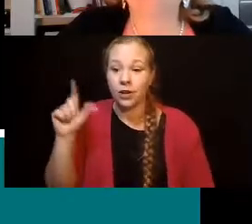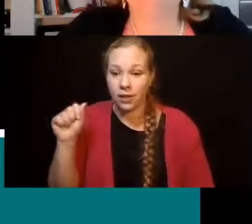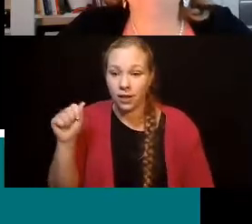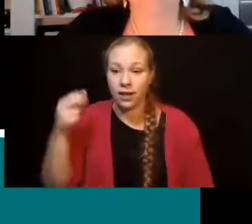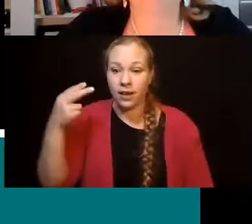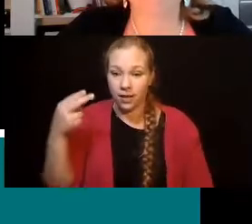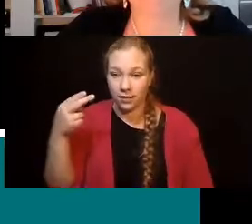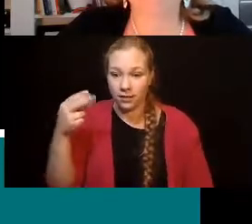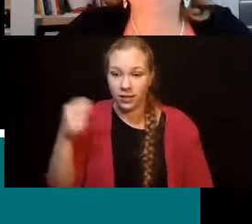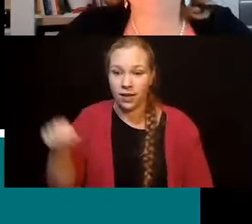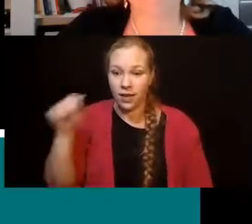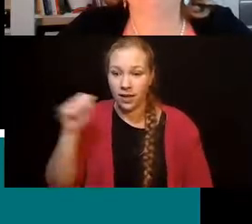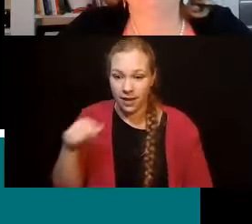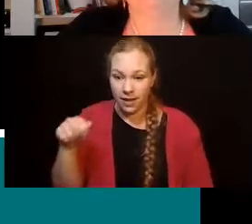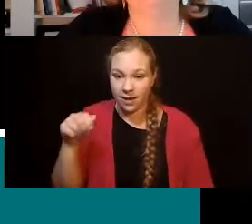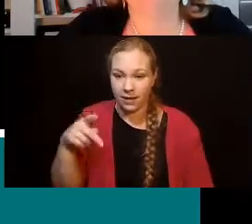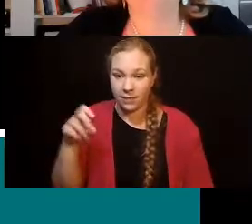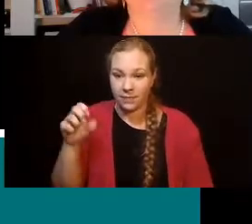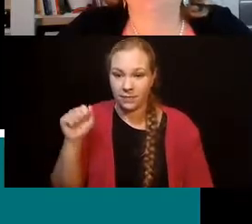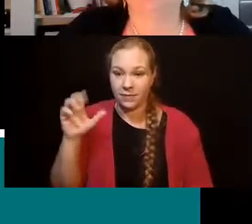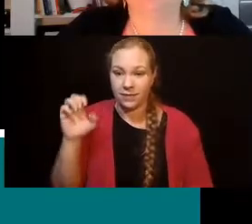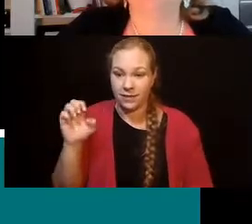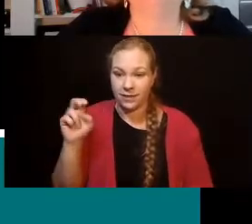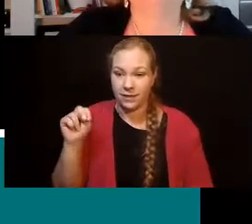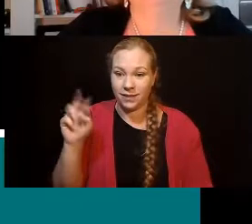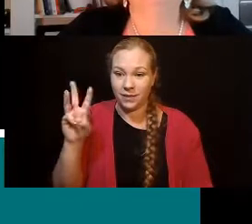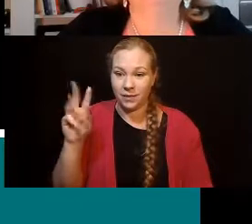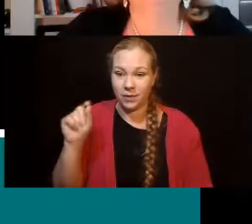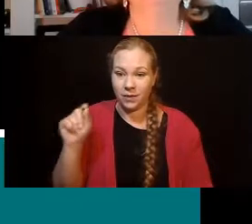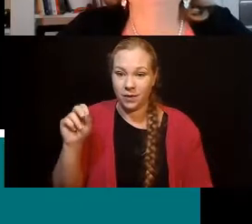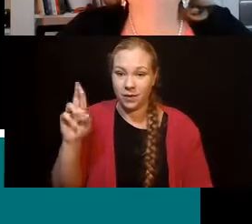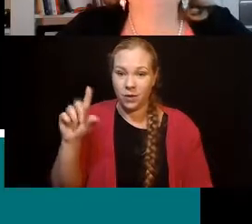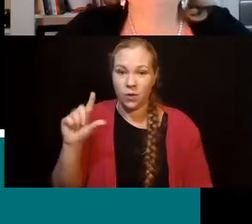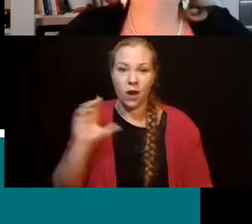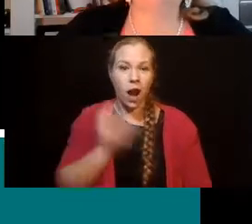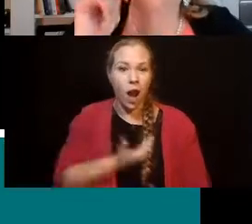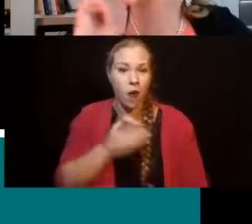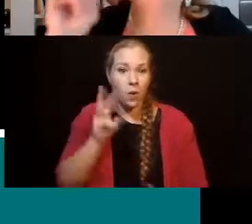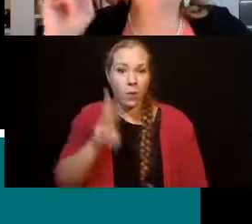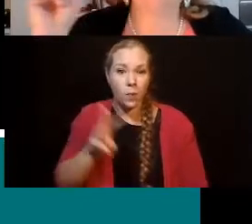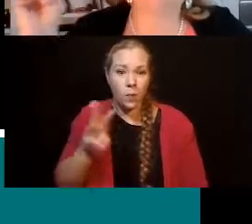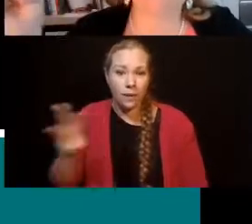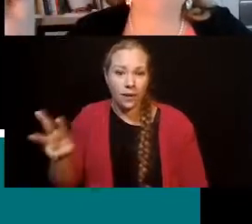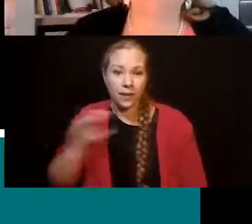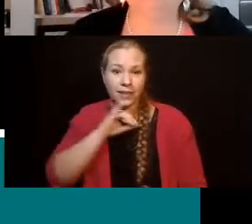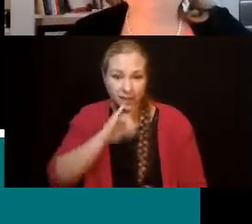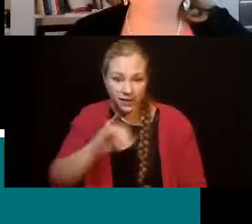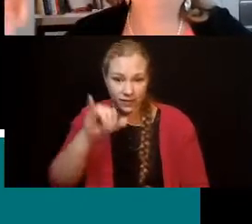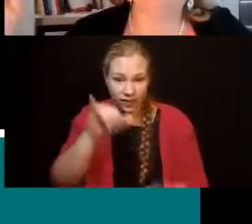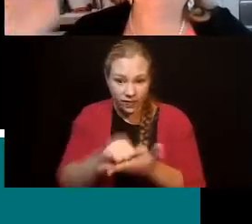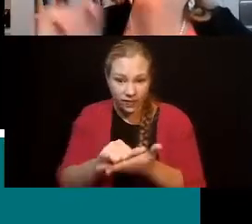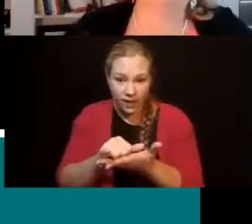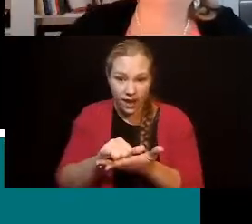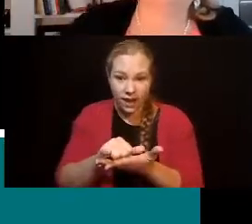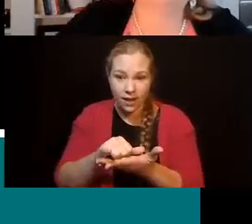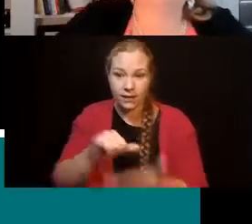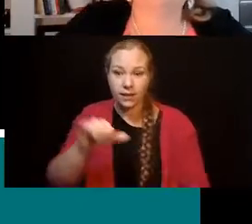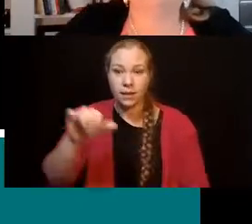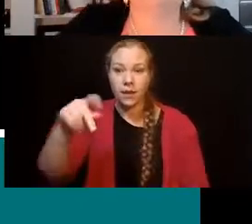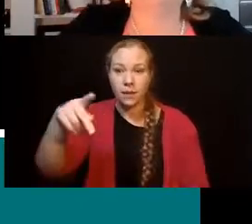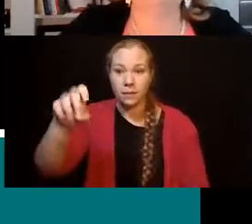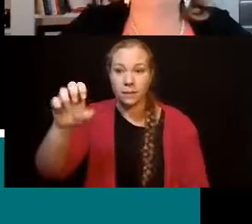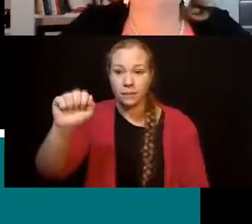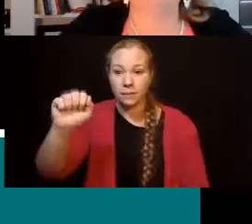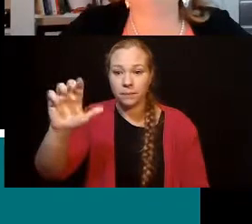website is peaceinw.org. But, again, make sure that HTTPS is in there, or